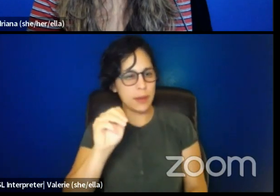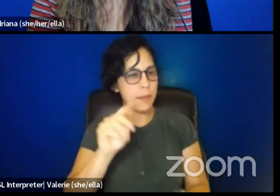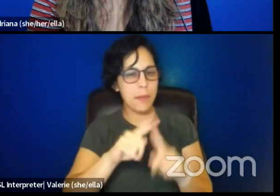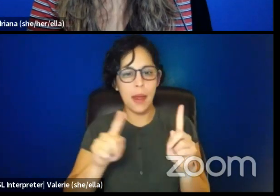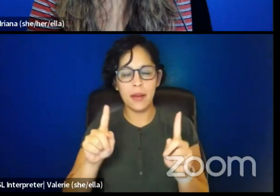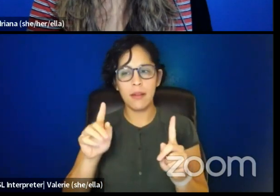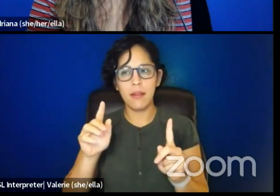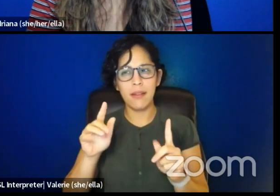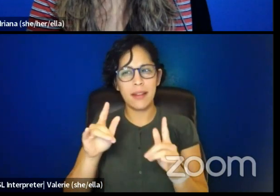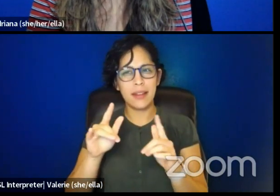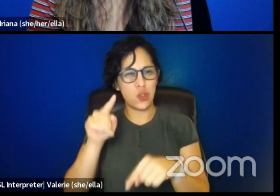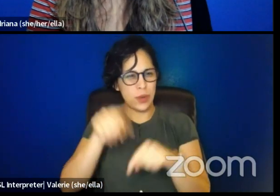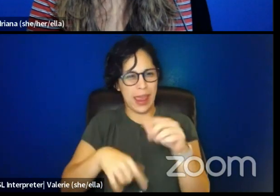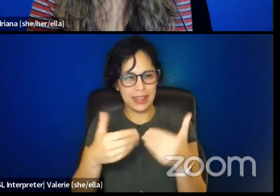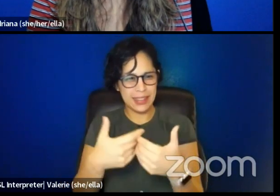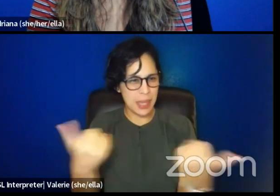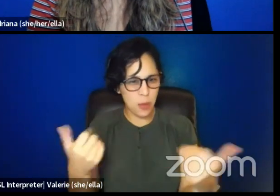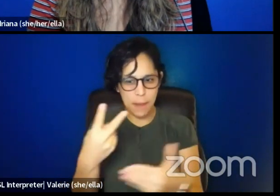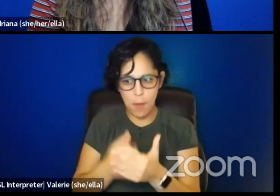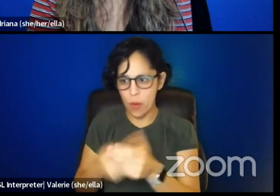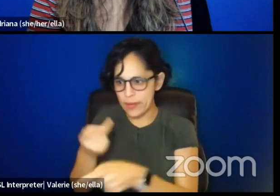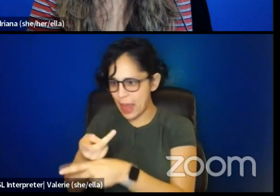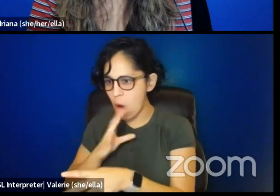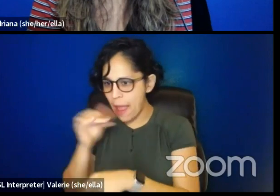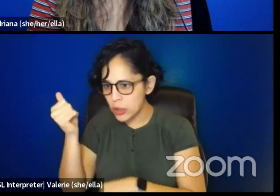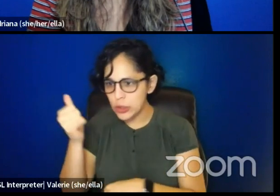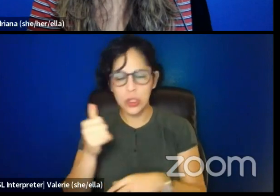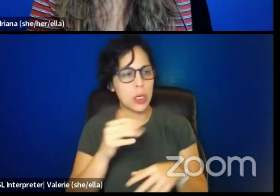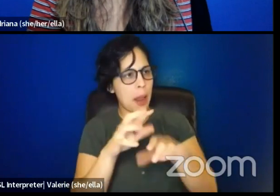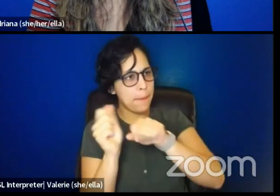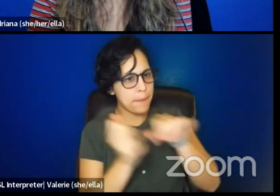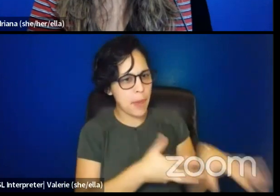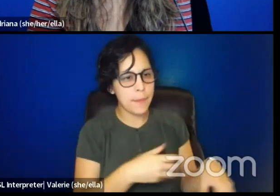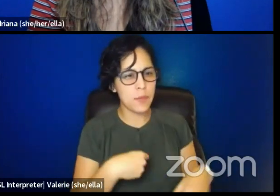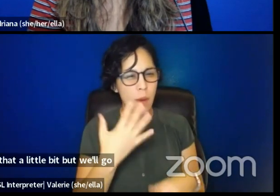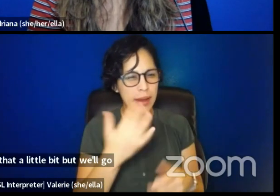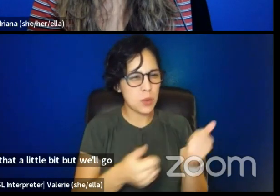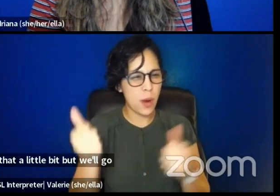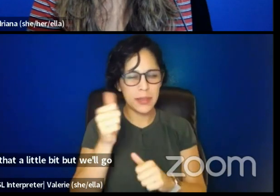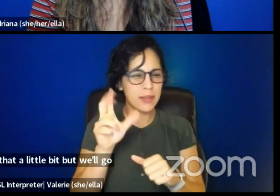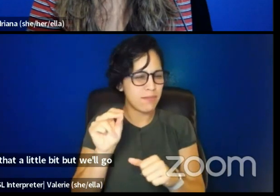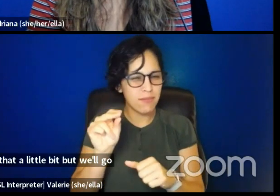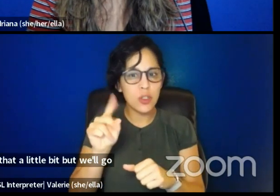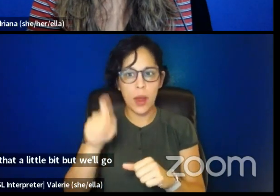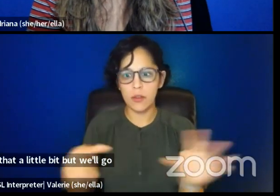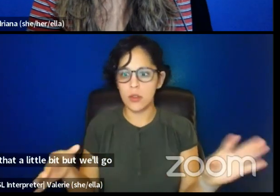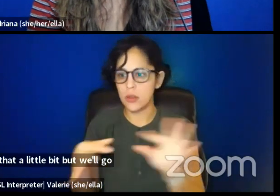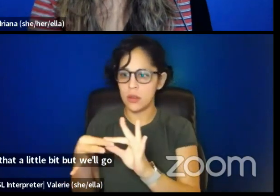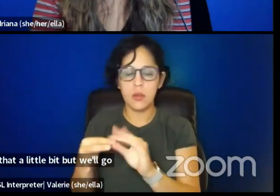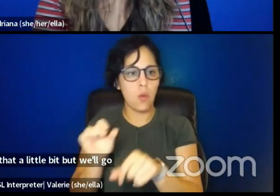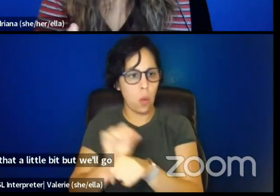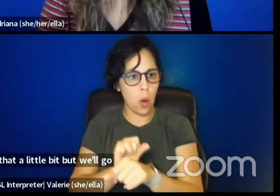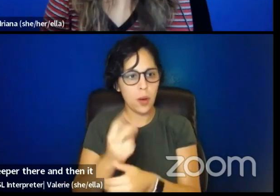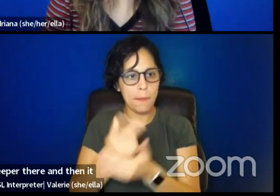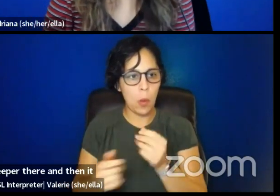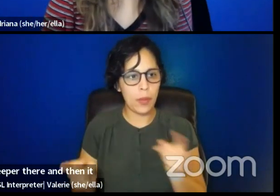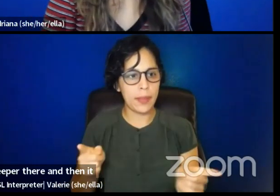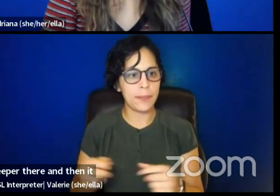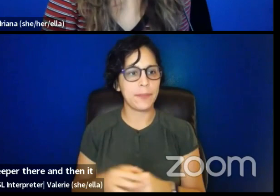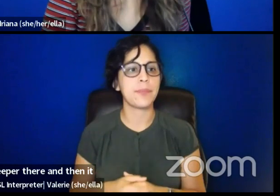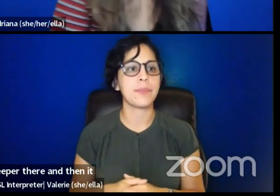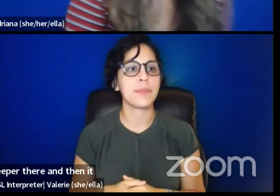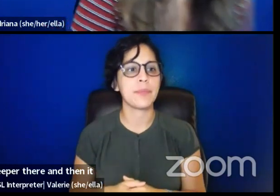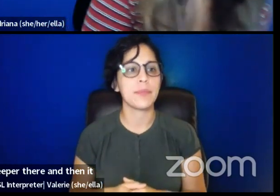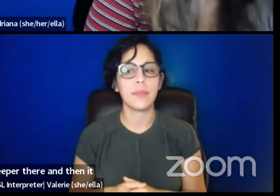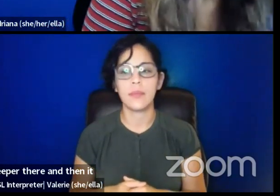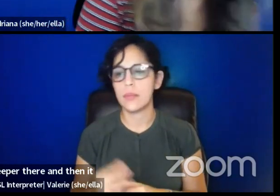Um, and to money, you started to address that a little bit, but we'll go in. I'd like to go in a little bit deeper there. And then it is an honor to be in a